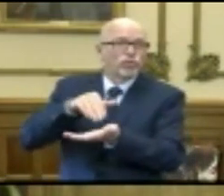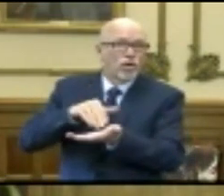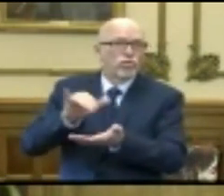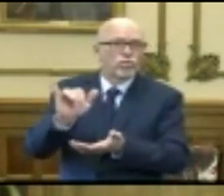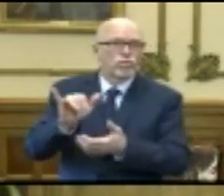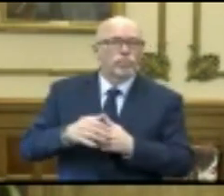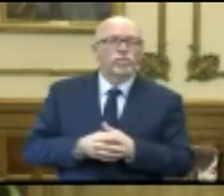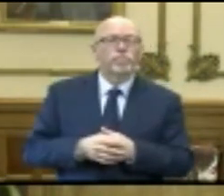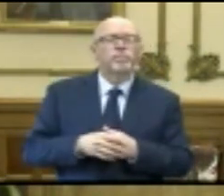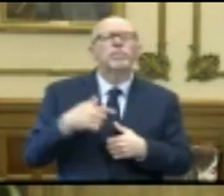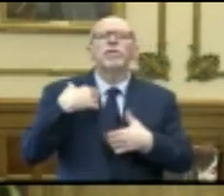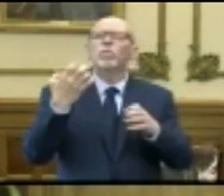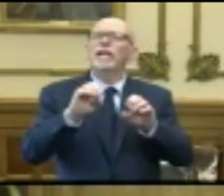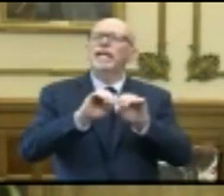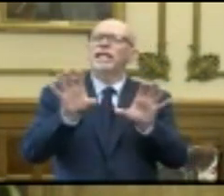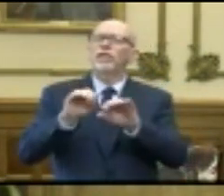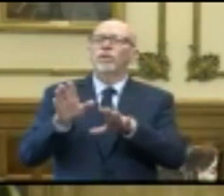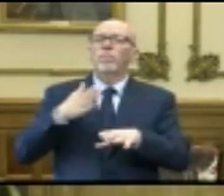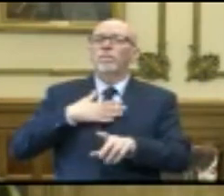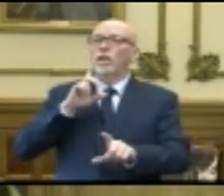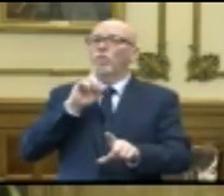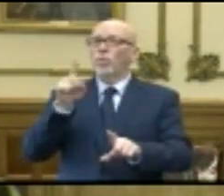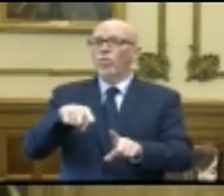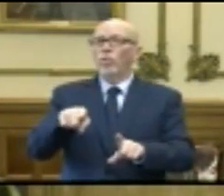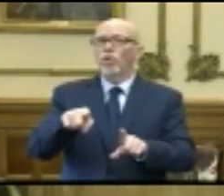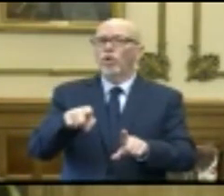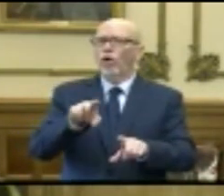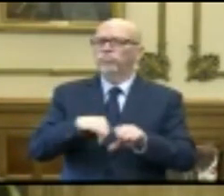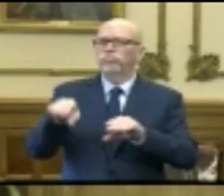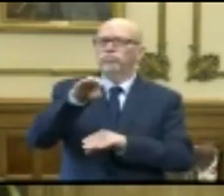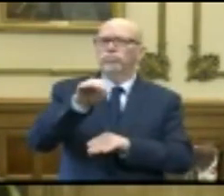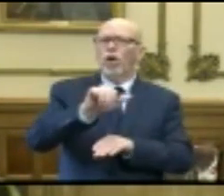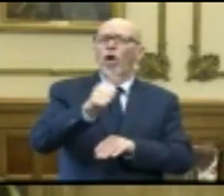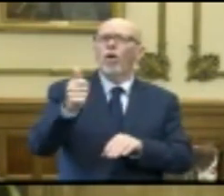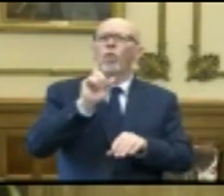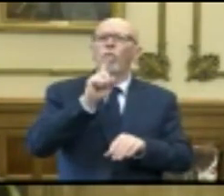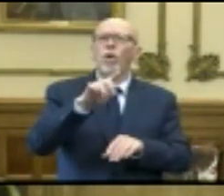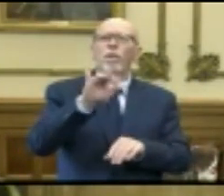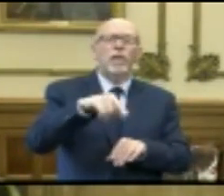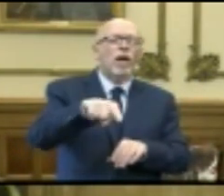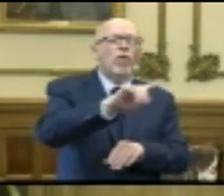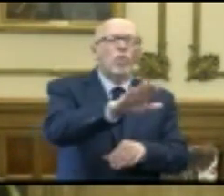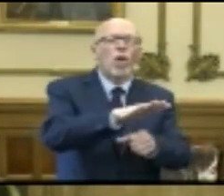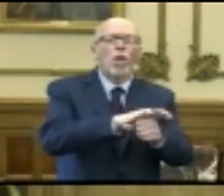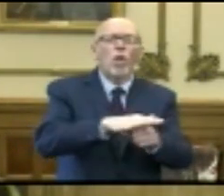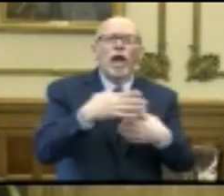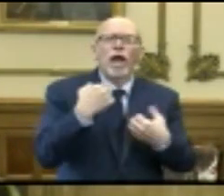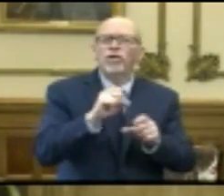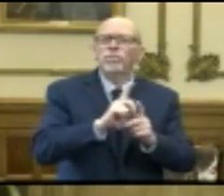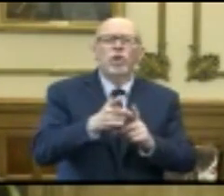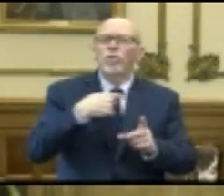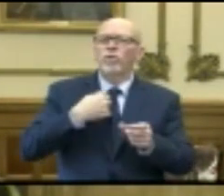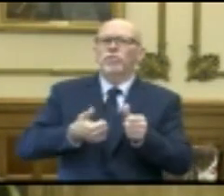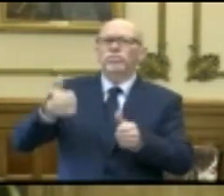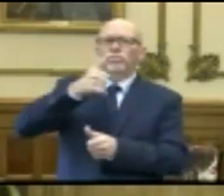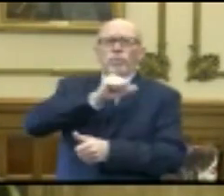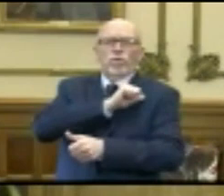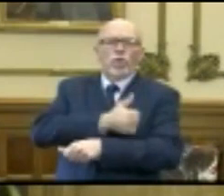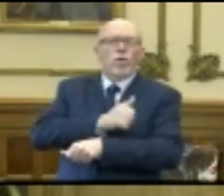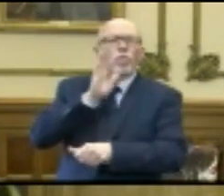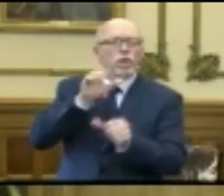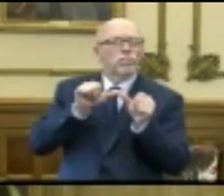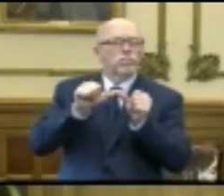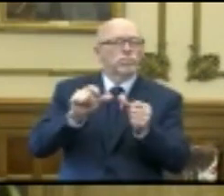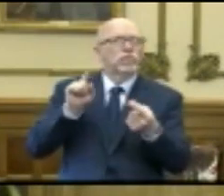I want to make it clear that this order does supersede any order that is issued by a local health department, and it will remain in effect